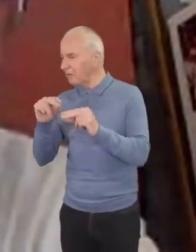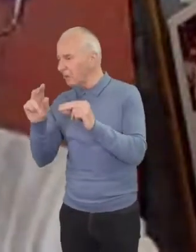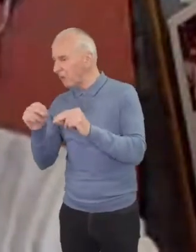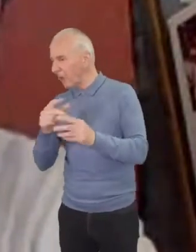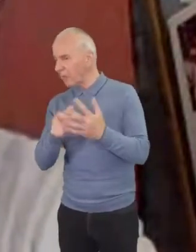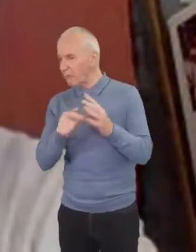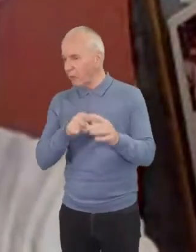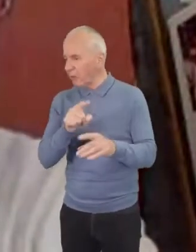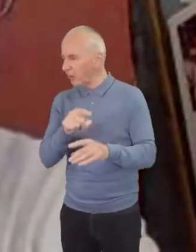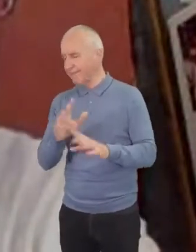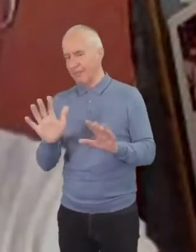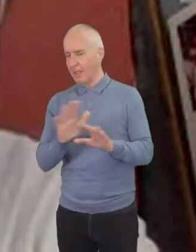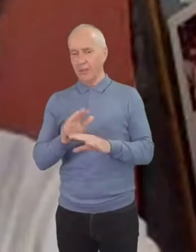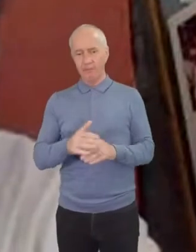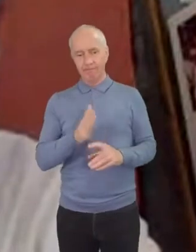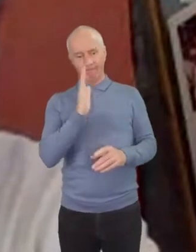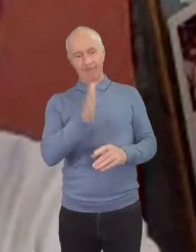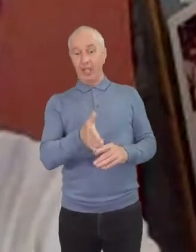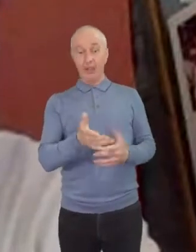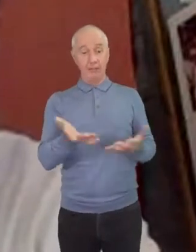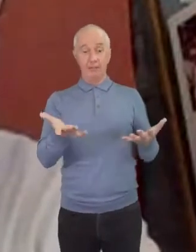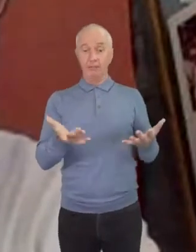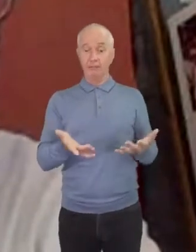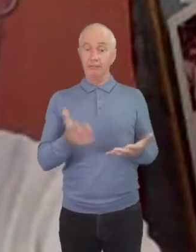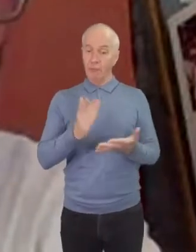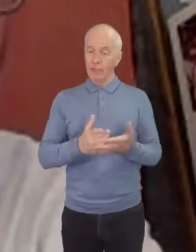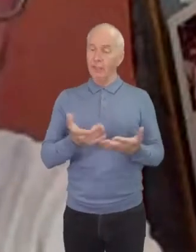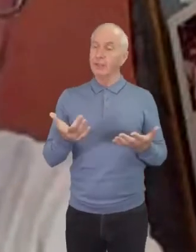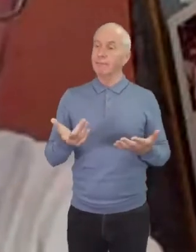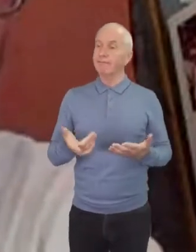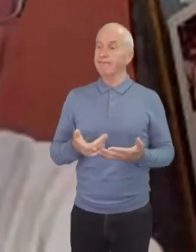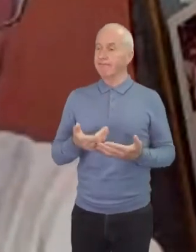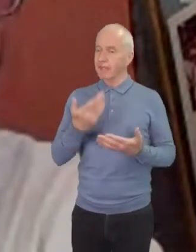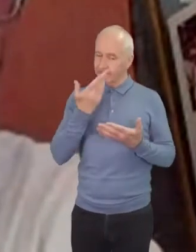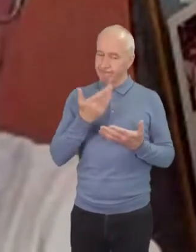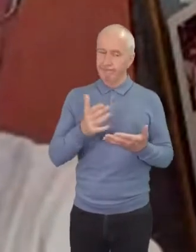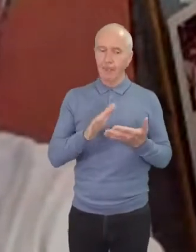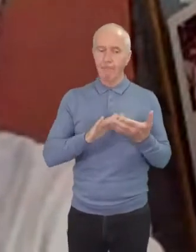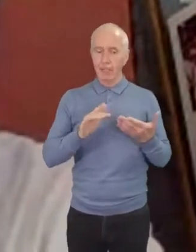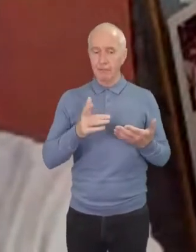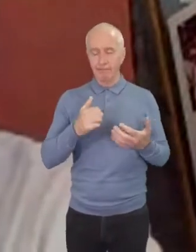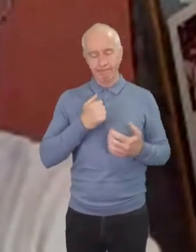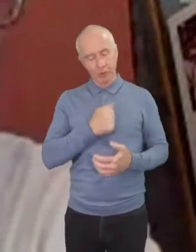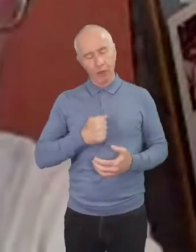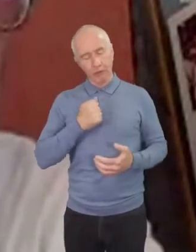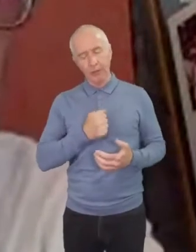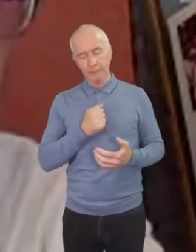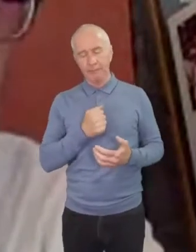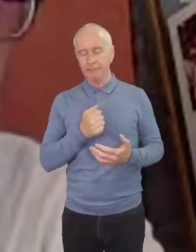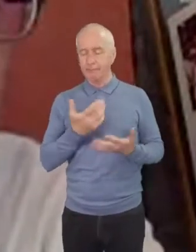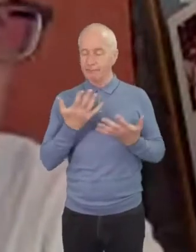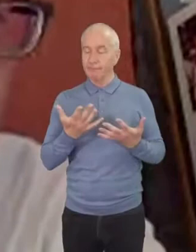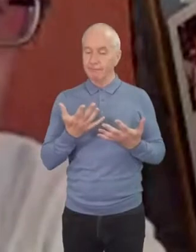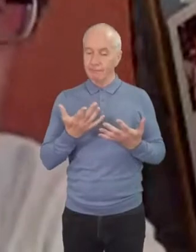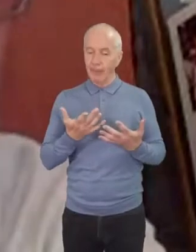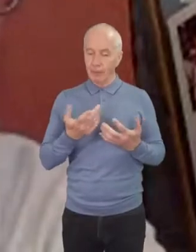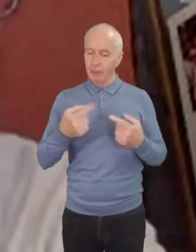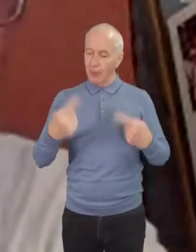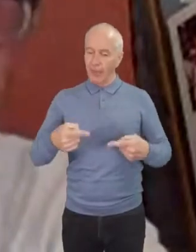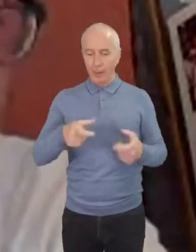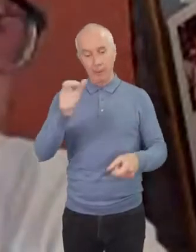straight talk and then they said confession creating a space where we can say we're sorry and i think that i think that's very